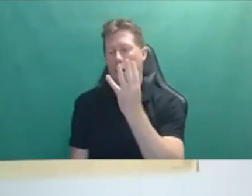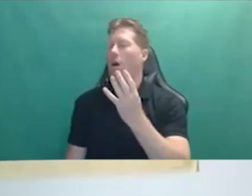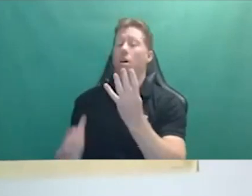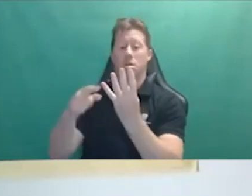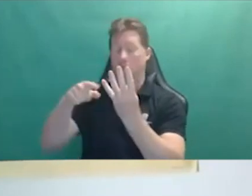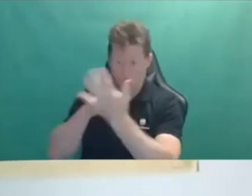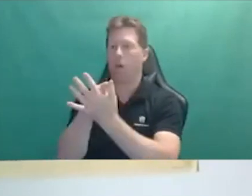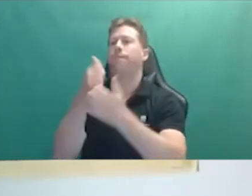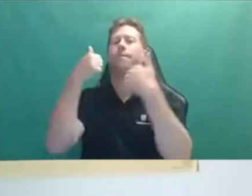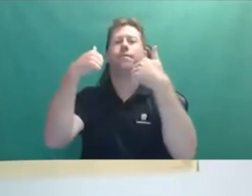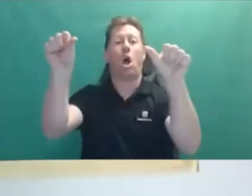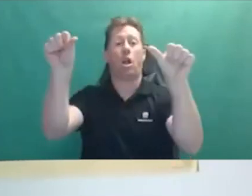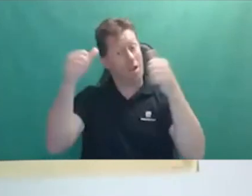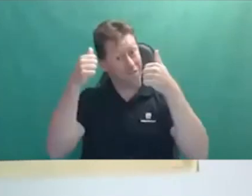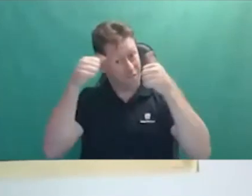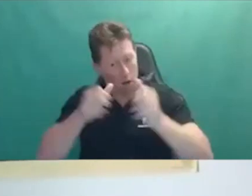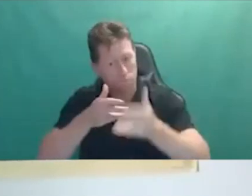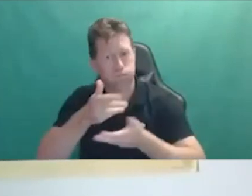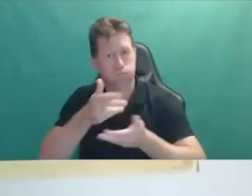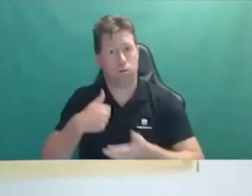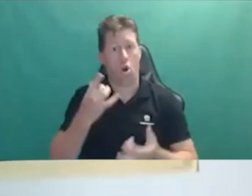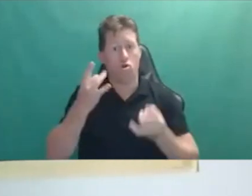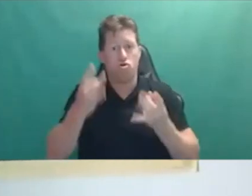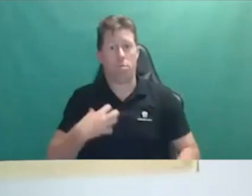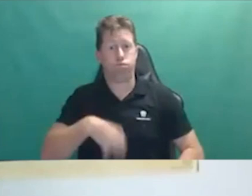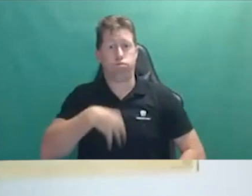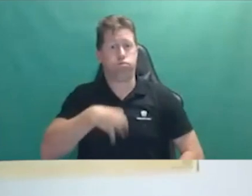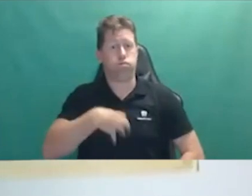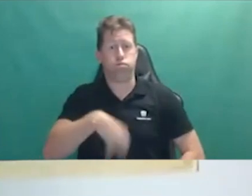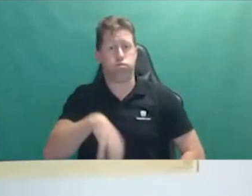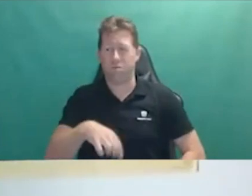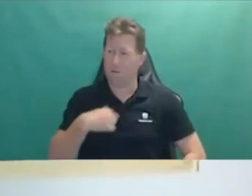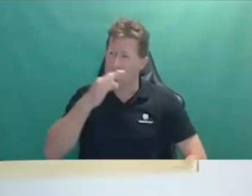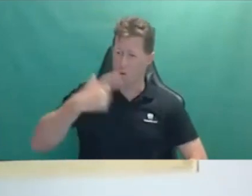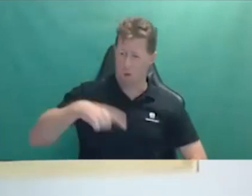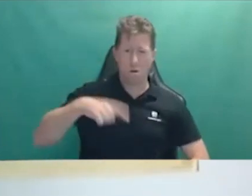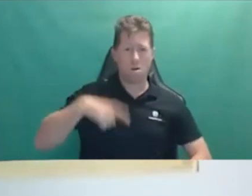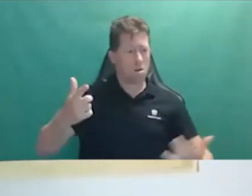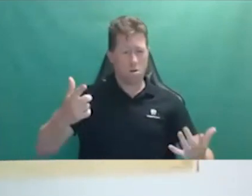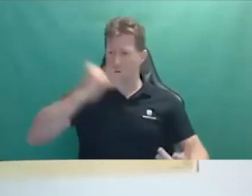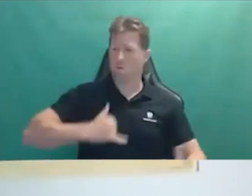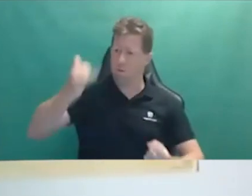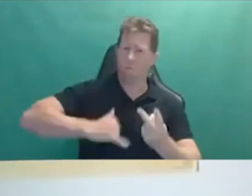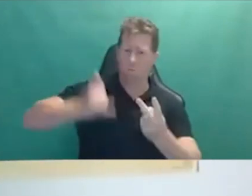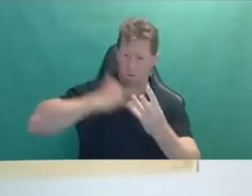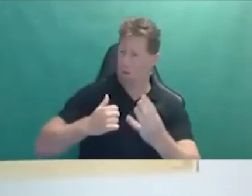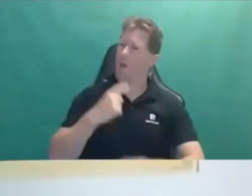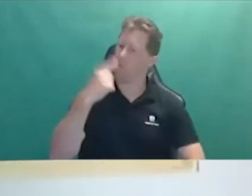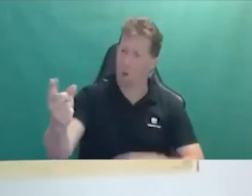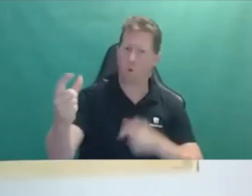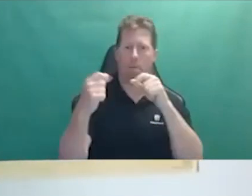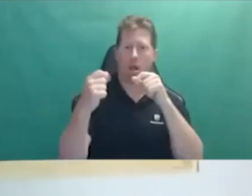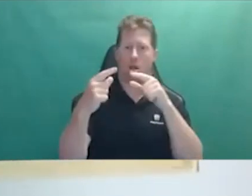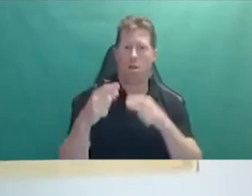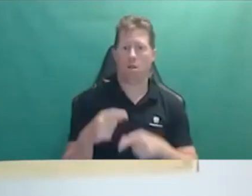And then when I did get through to them, I was agitated by that point and asking why I was getting phone calls, etc. And the first thing that this person